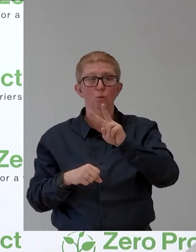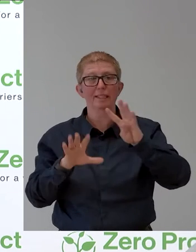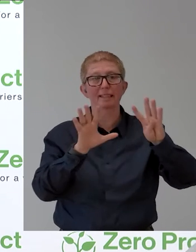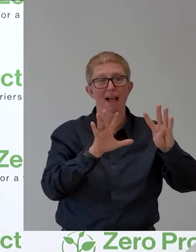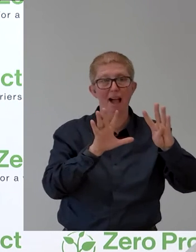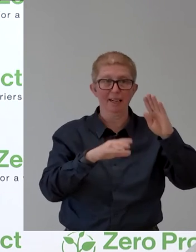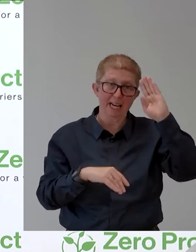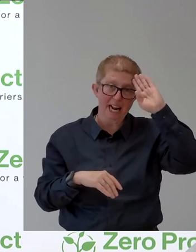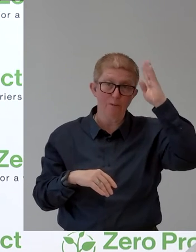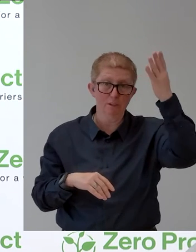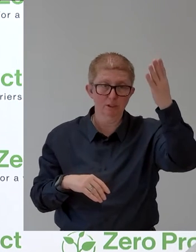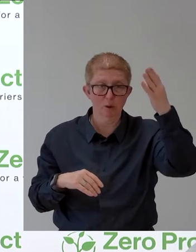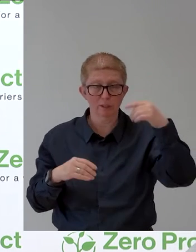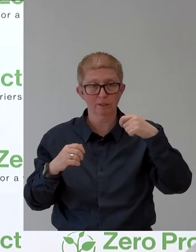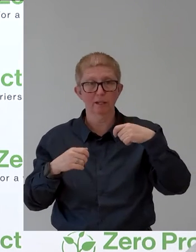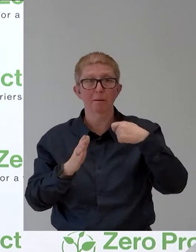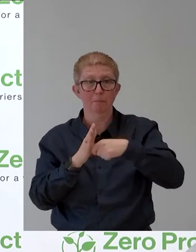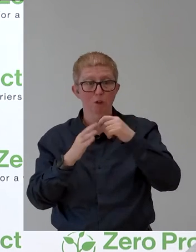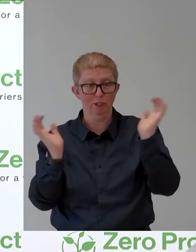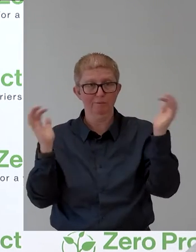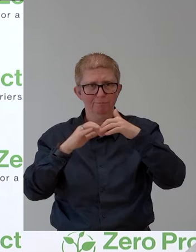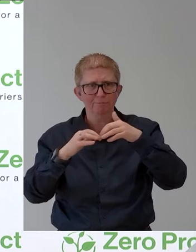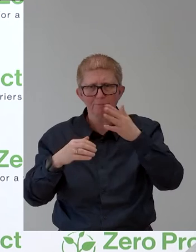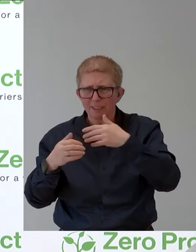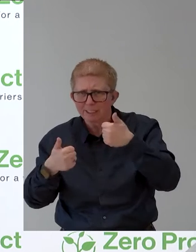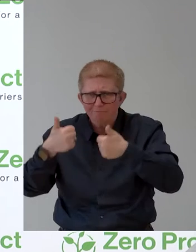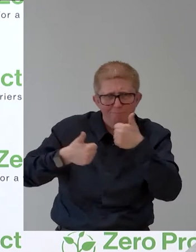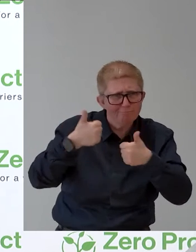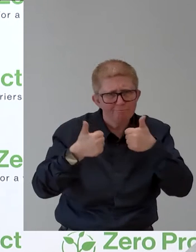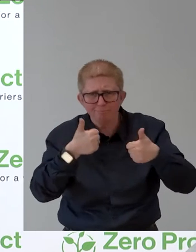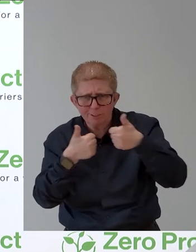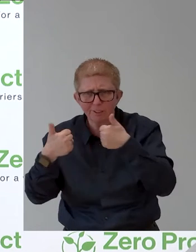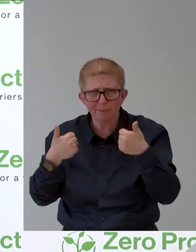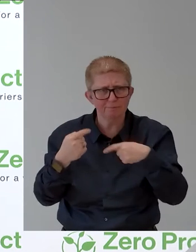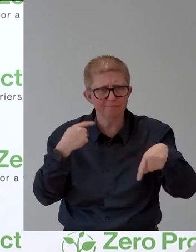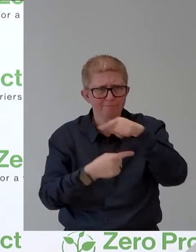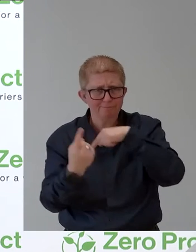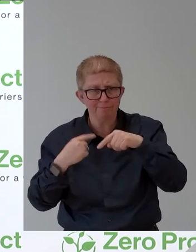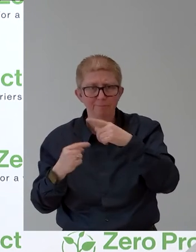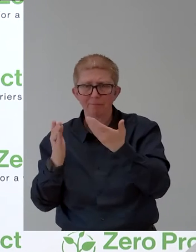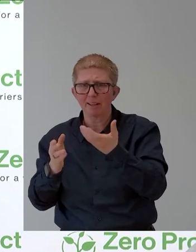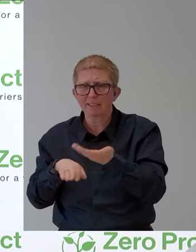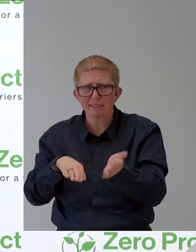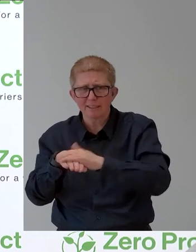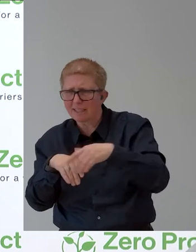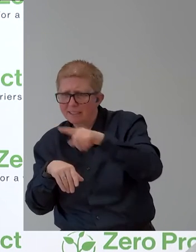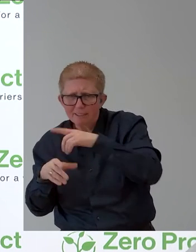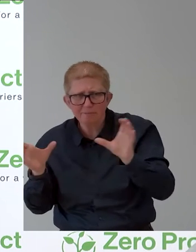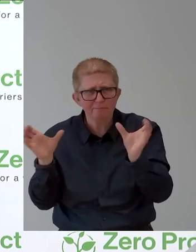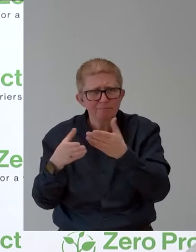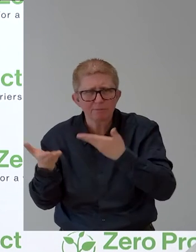advisory board. And the advisory board gave their opinion. They were rating again on the innovation, but also on the potential